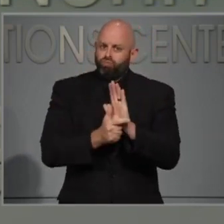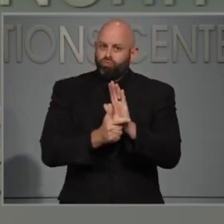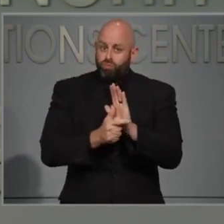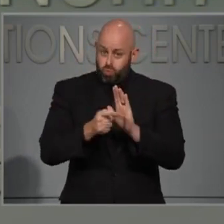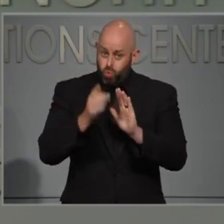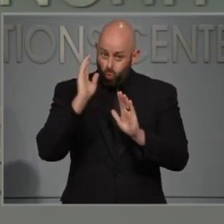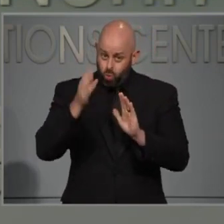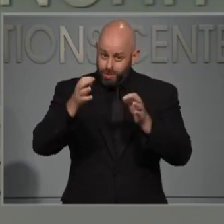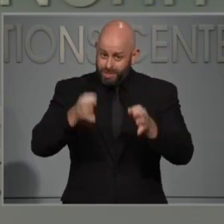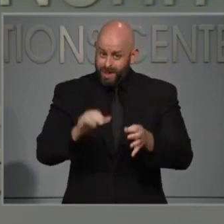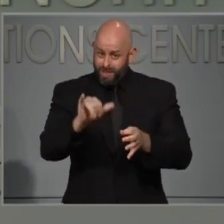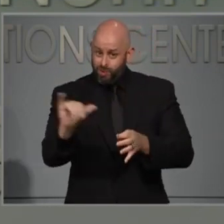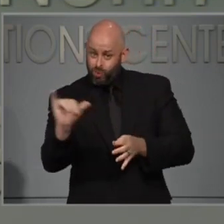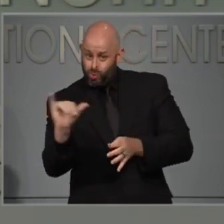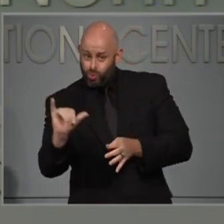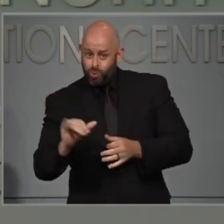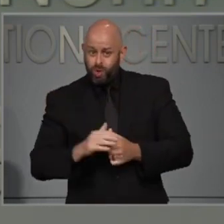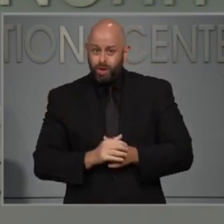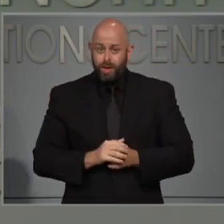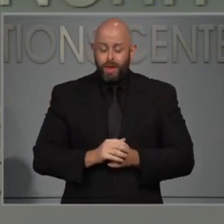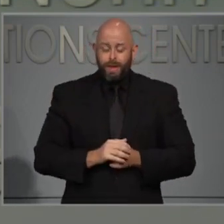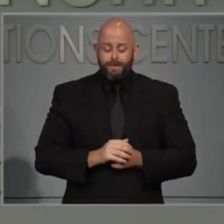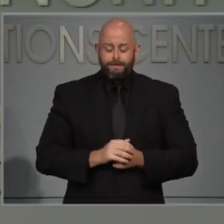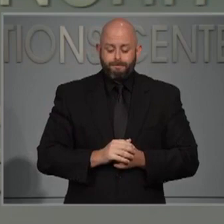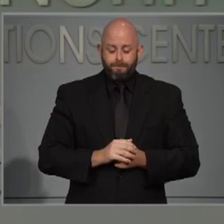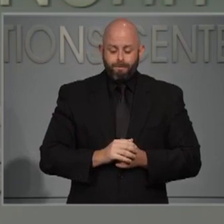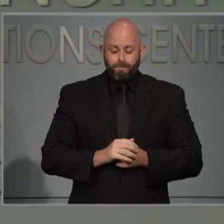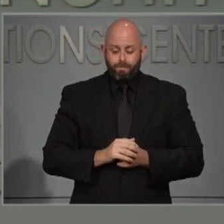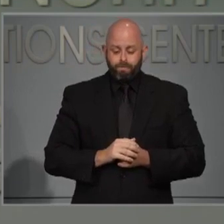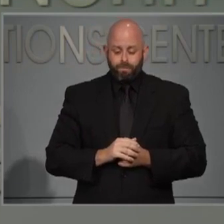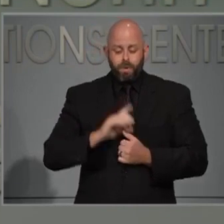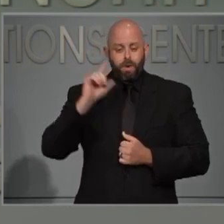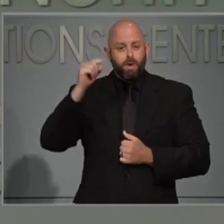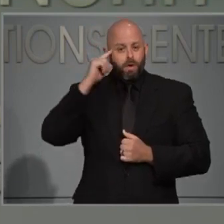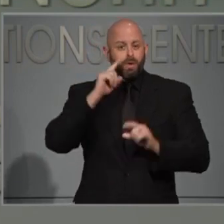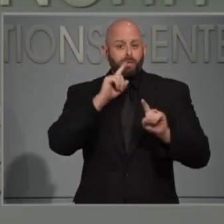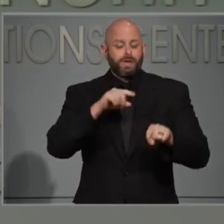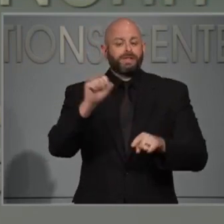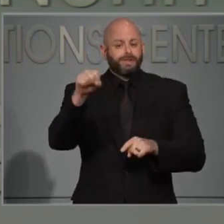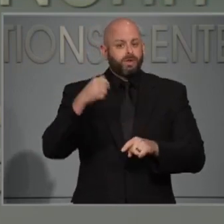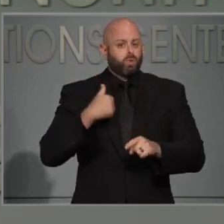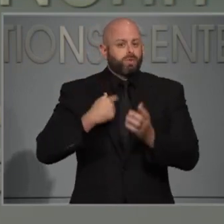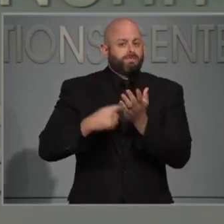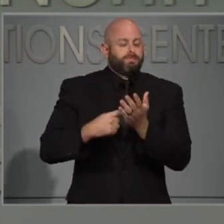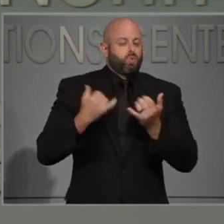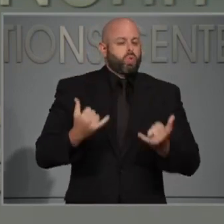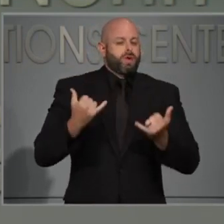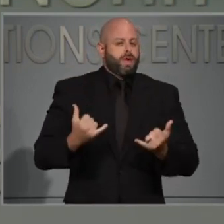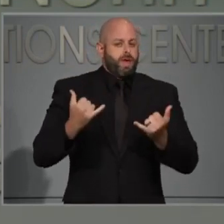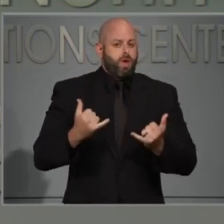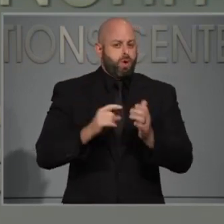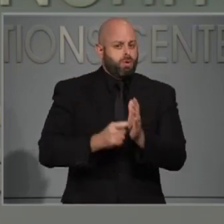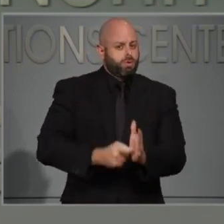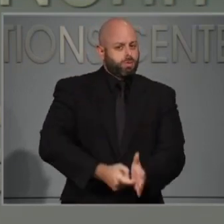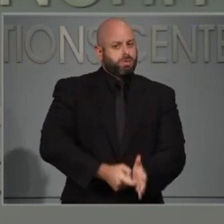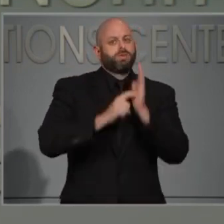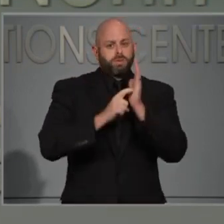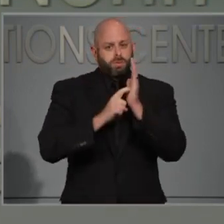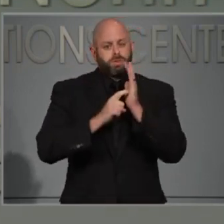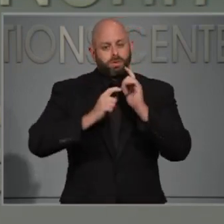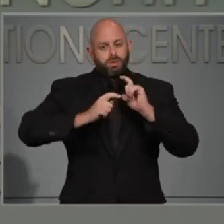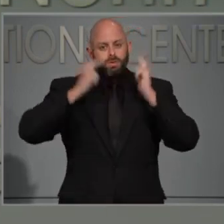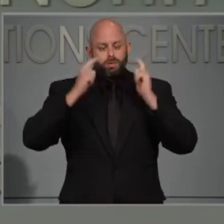It's absolutely in discussion right now regarding whether we make cloth face